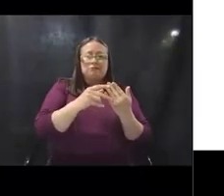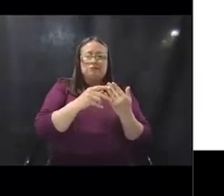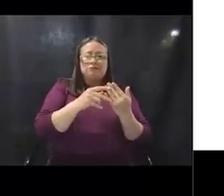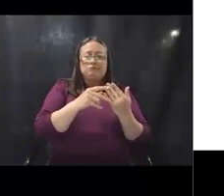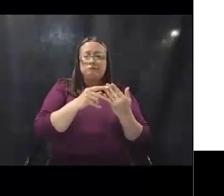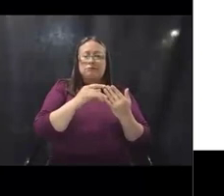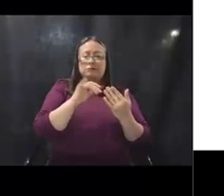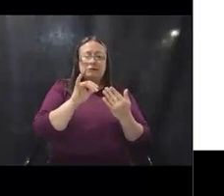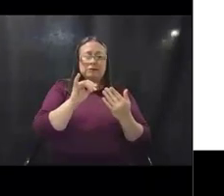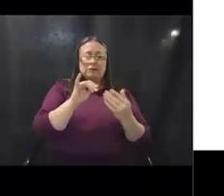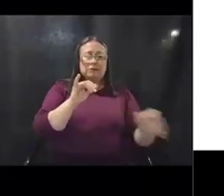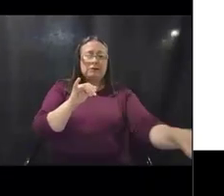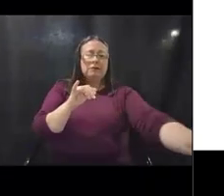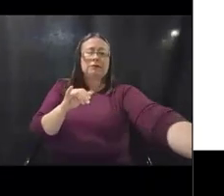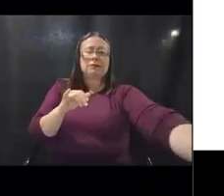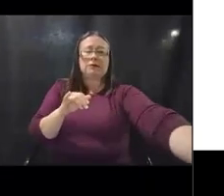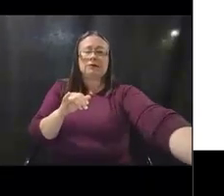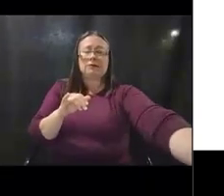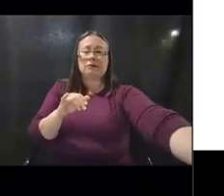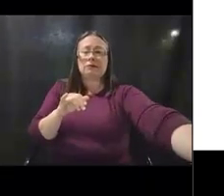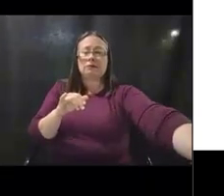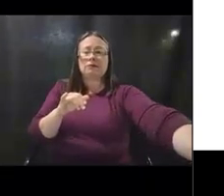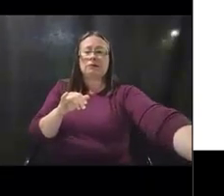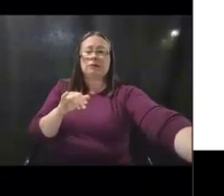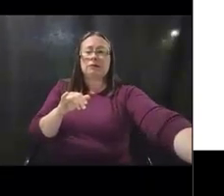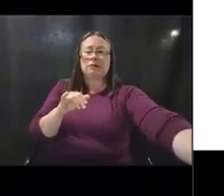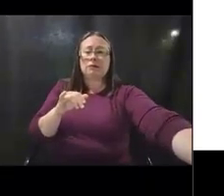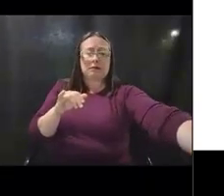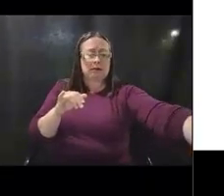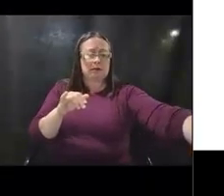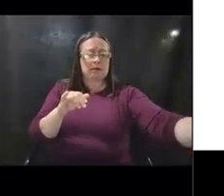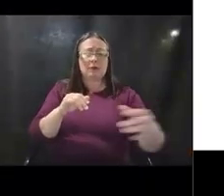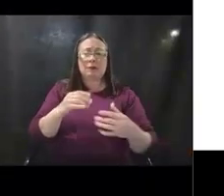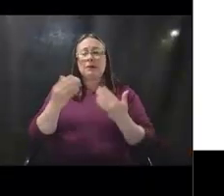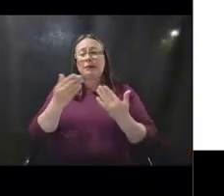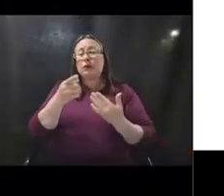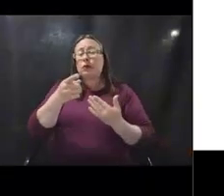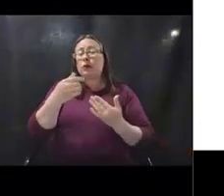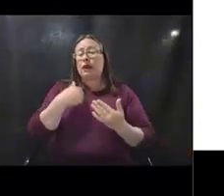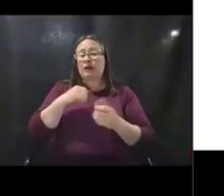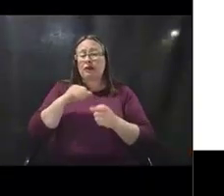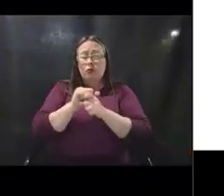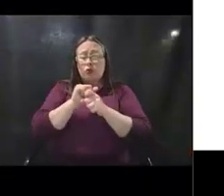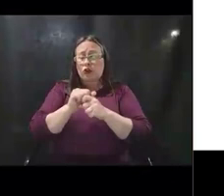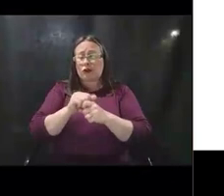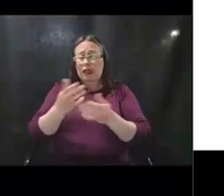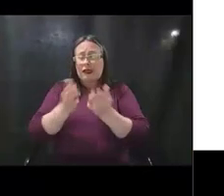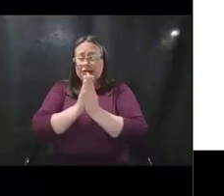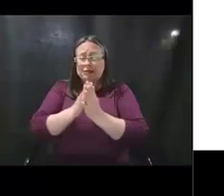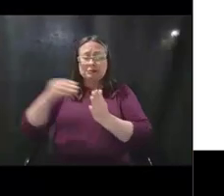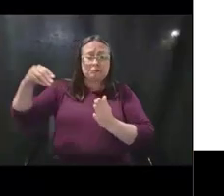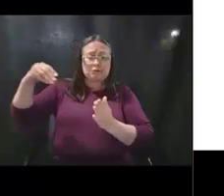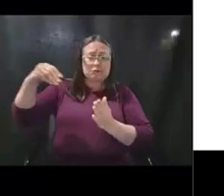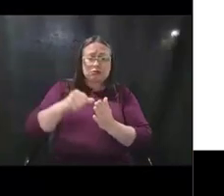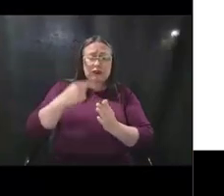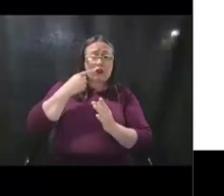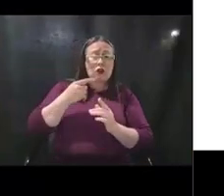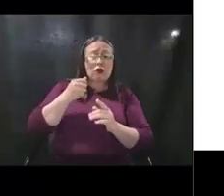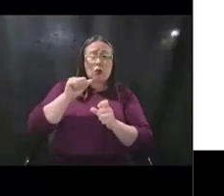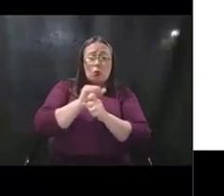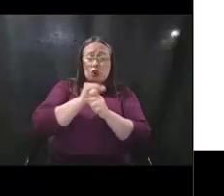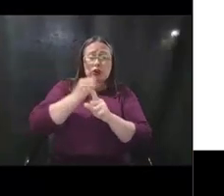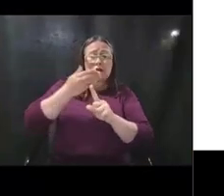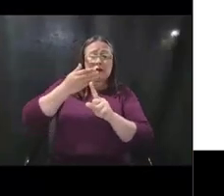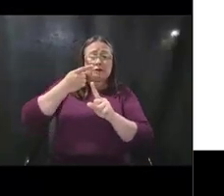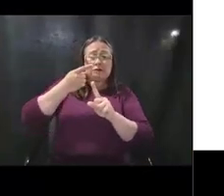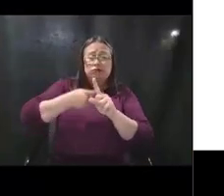So, you may have work that you come to FEMA for reimbursement for work that was completed a few months ago, but your overall vaccination